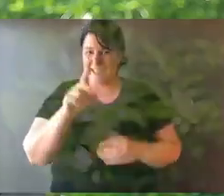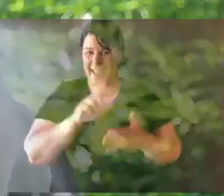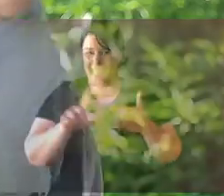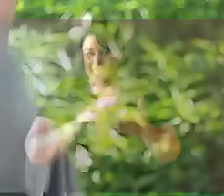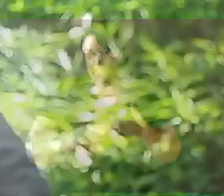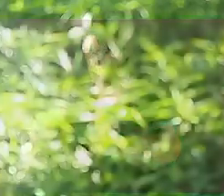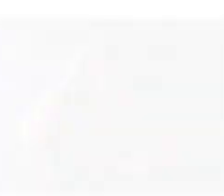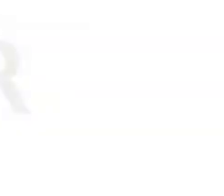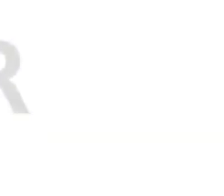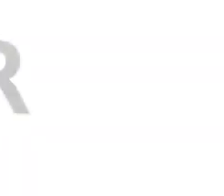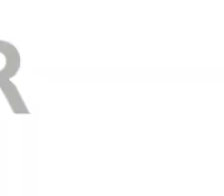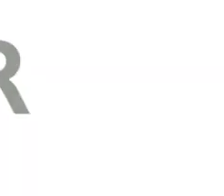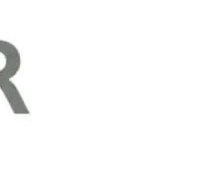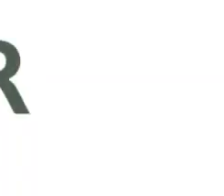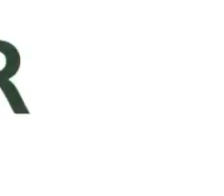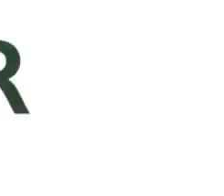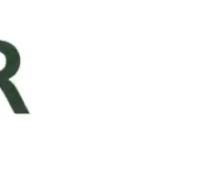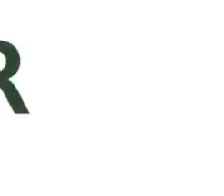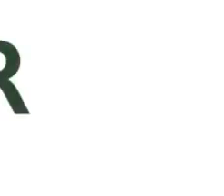much for watching. See you later.